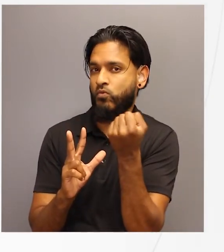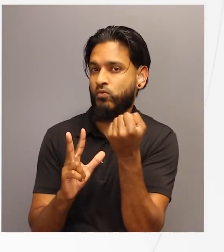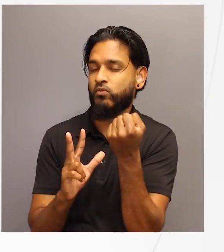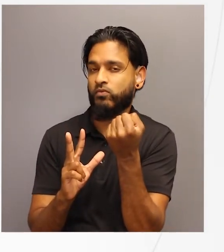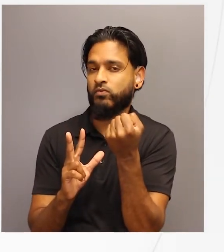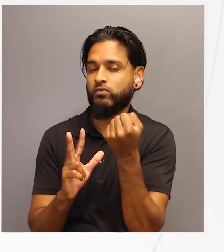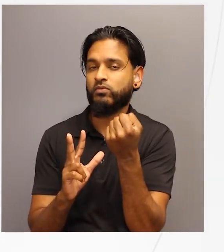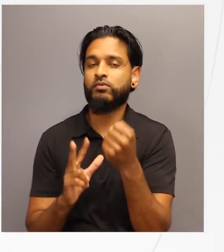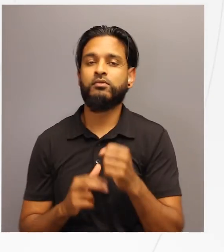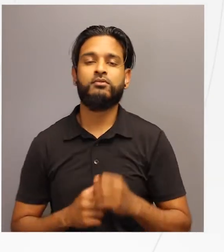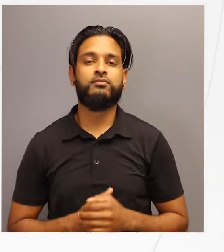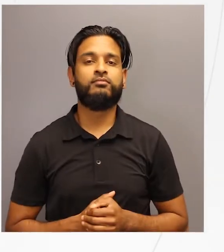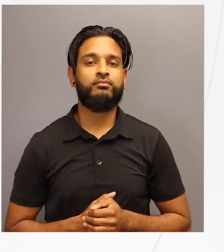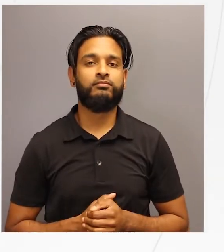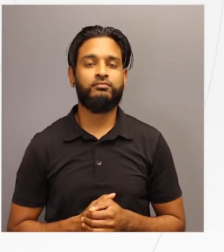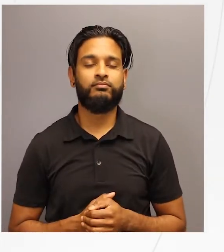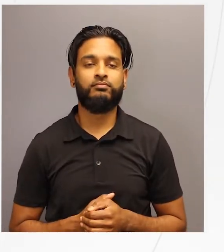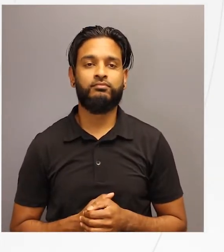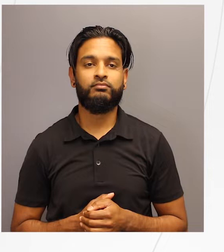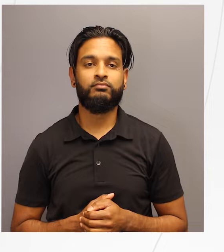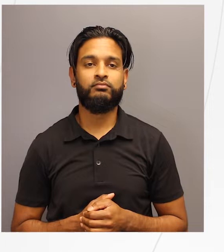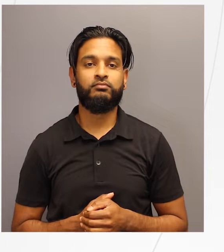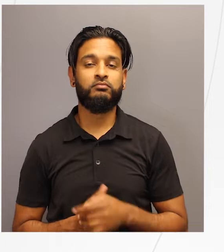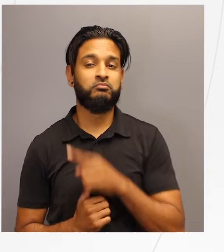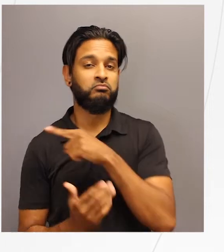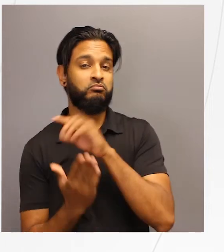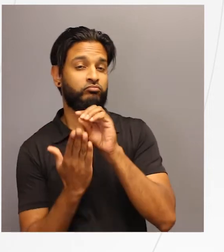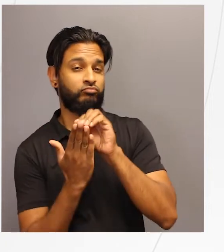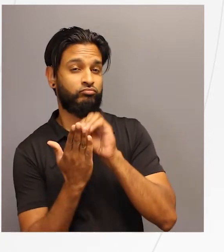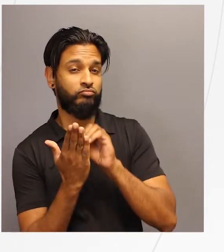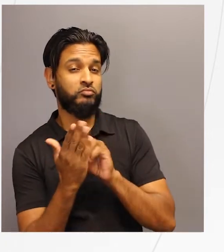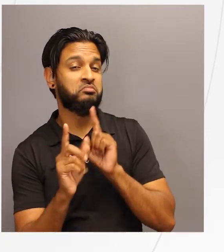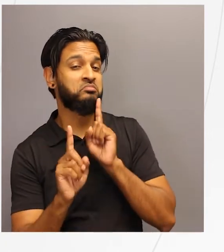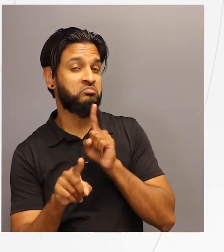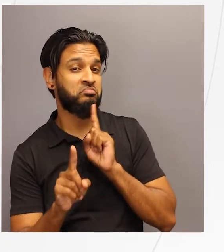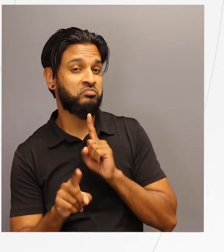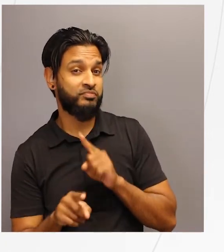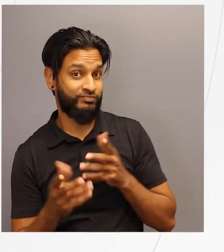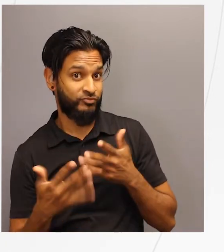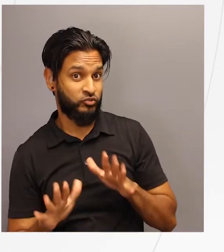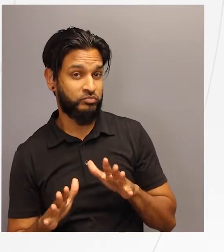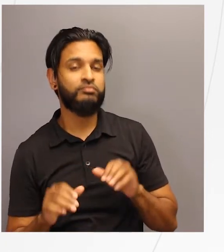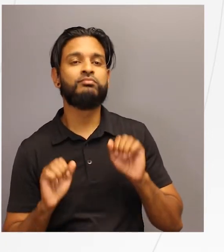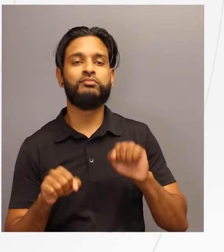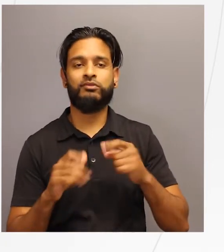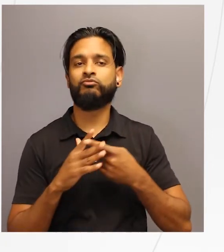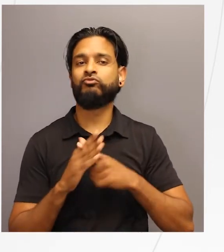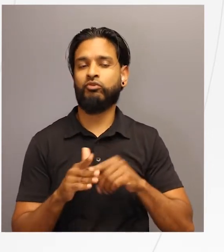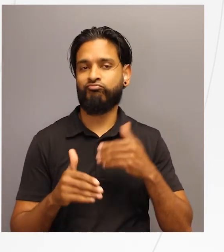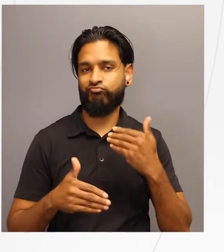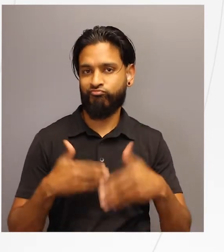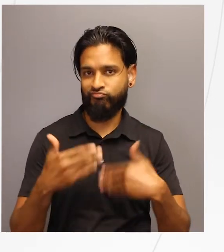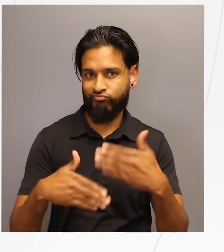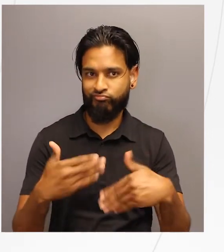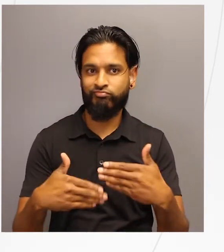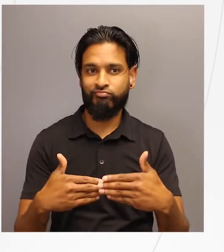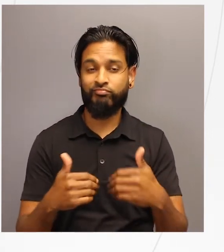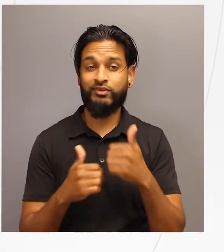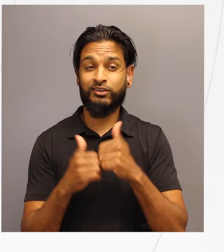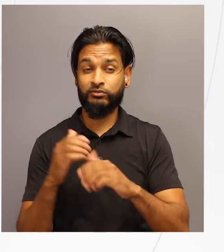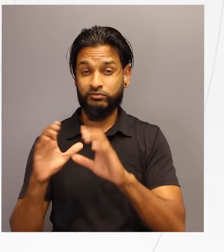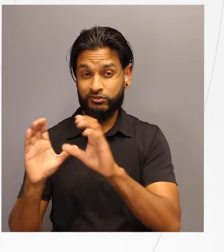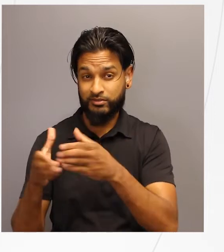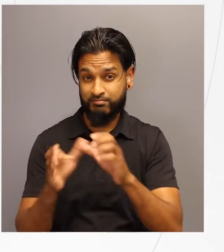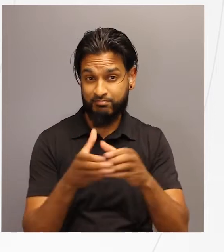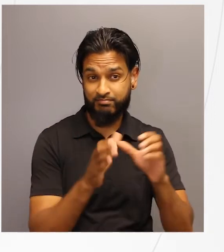Once the rover drivers have recorded their directions on the command sheet, the rover races can begin. The rover teams, one at a time,